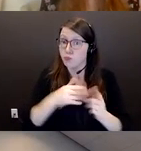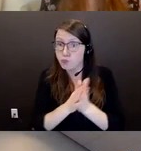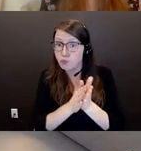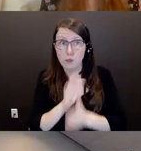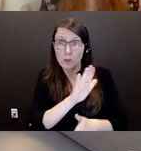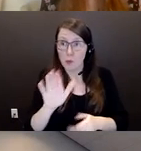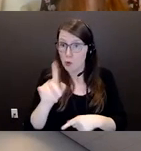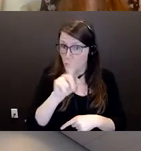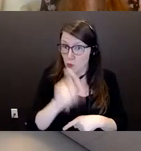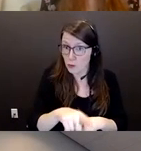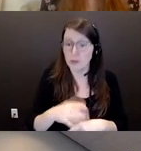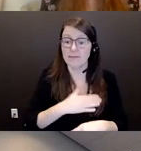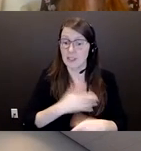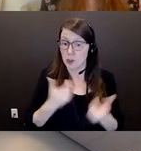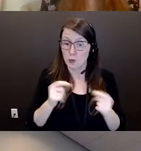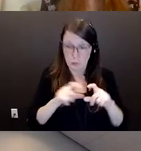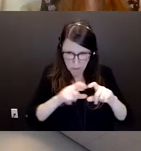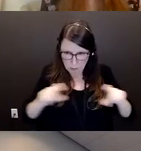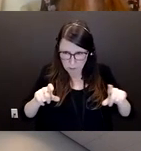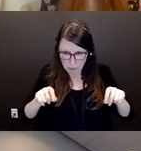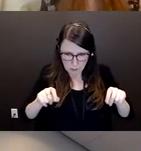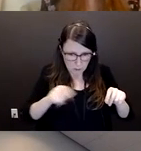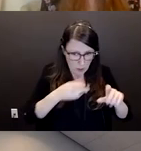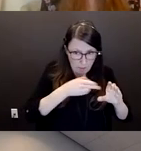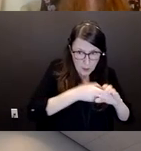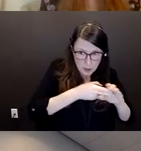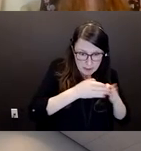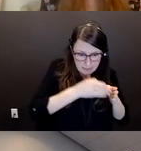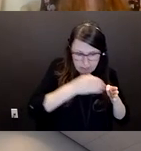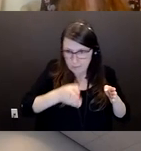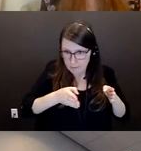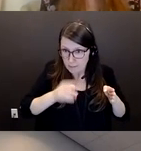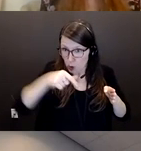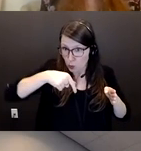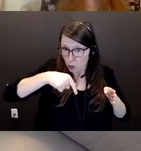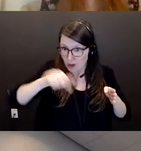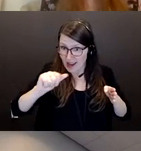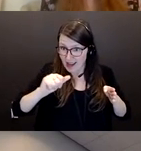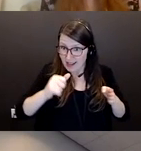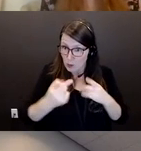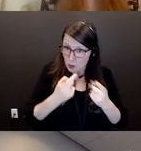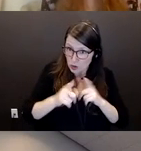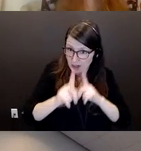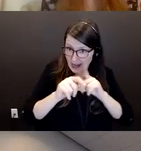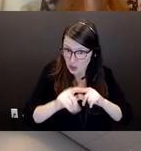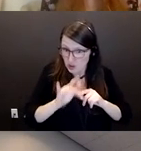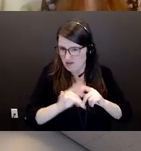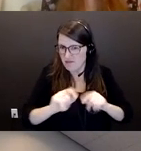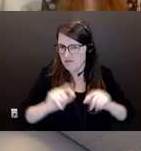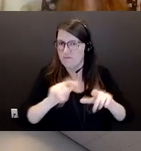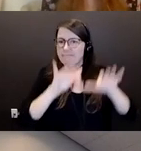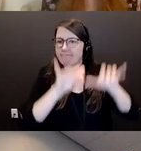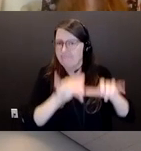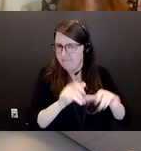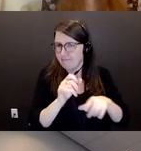question answer box if you have that. If you have a comment that you want to make regarding IT or some other